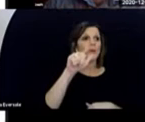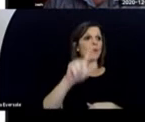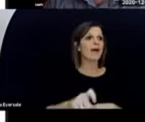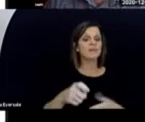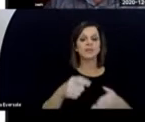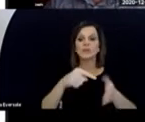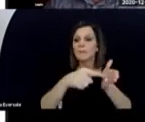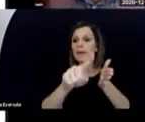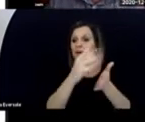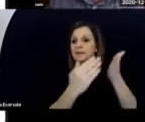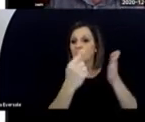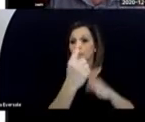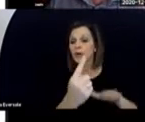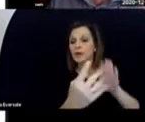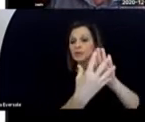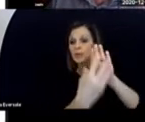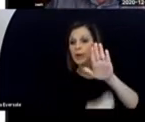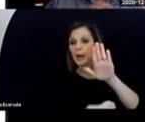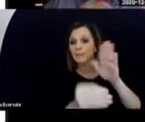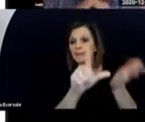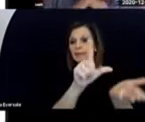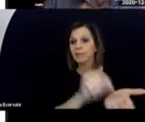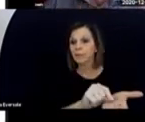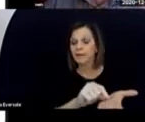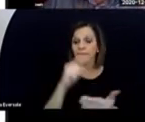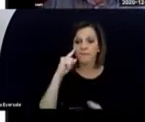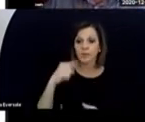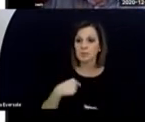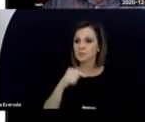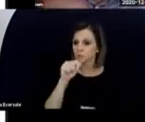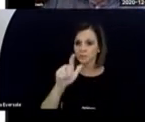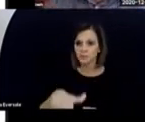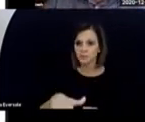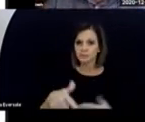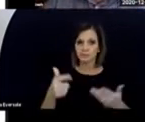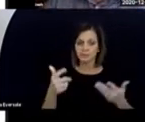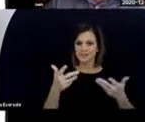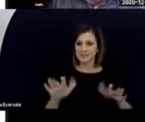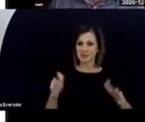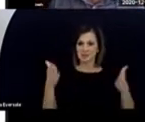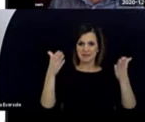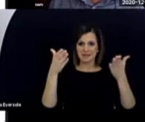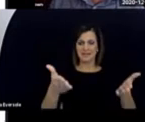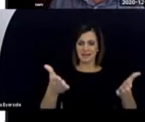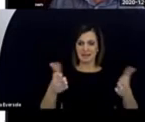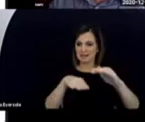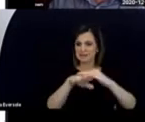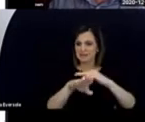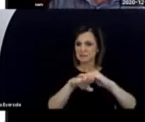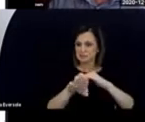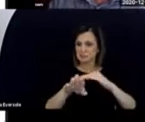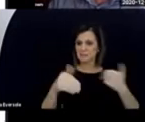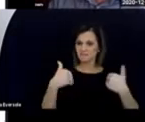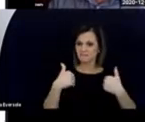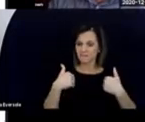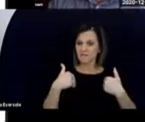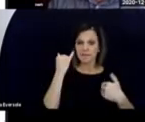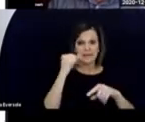It's laid out for you online. And if you can't find stuff, there are people who can help you.